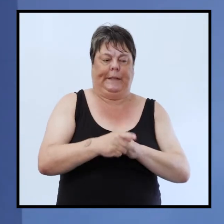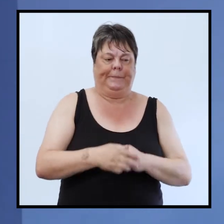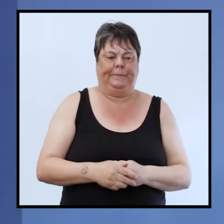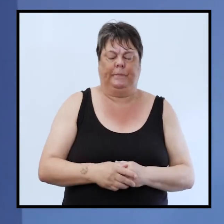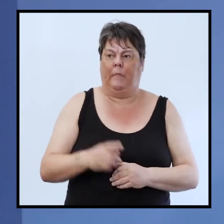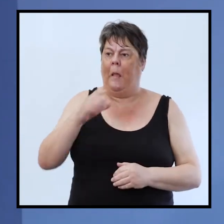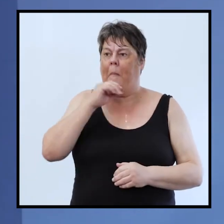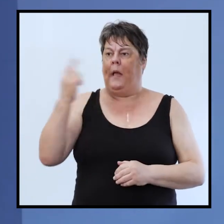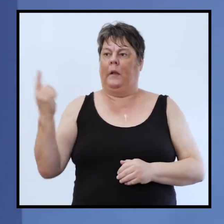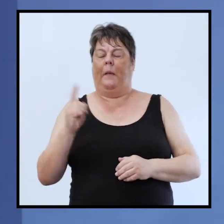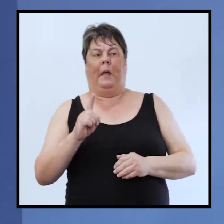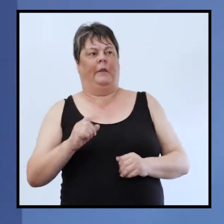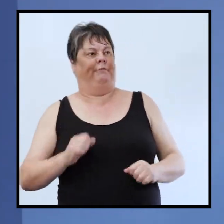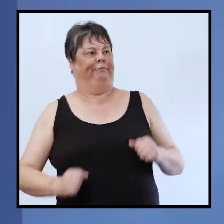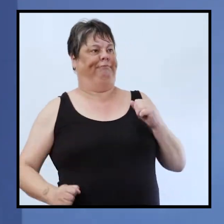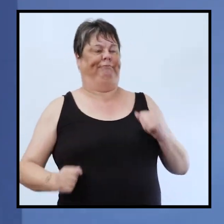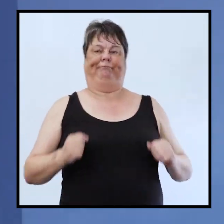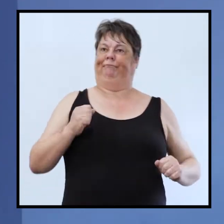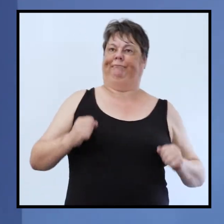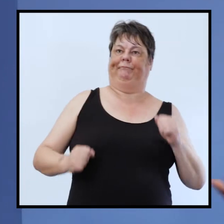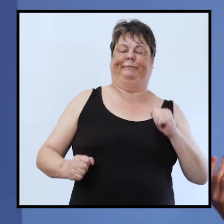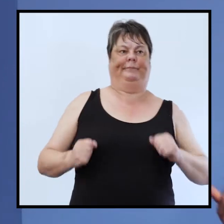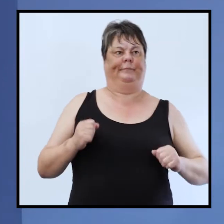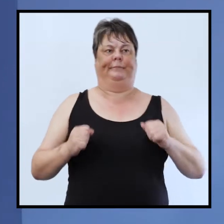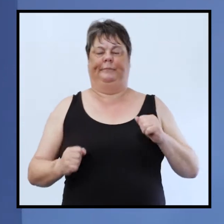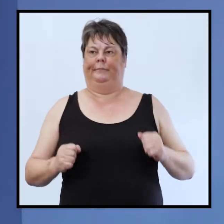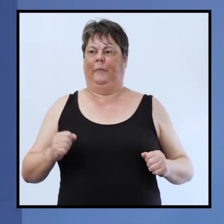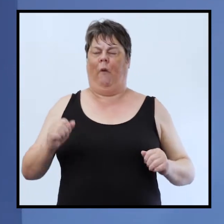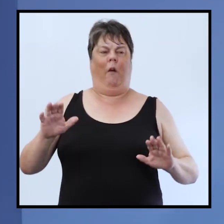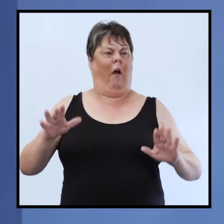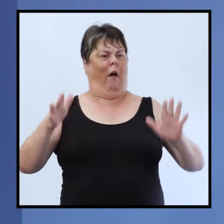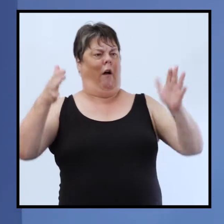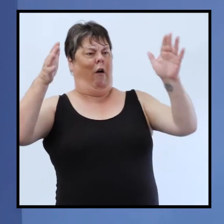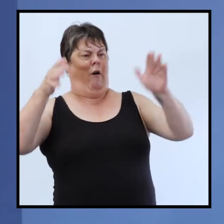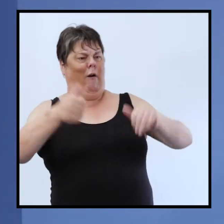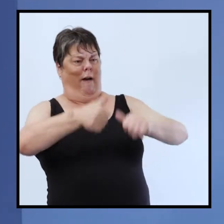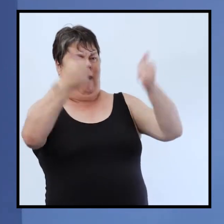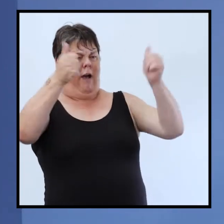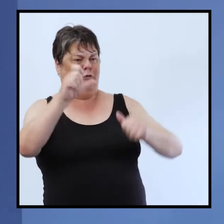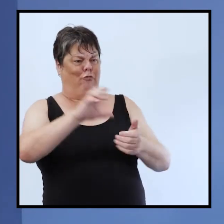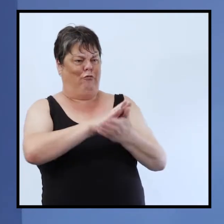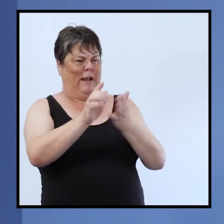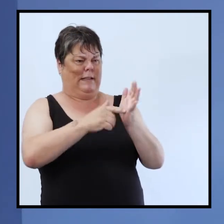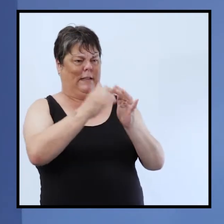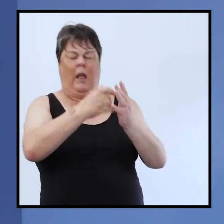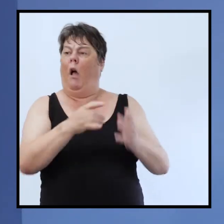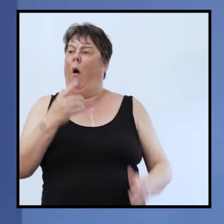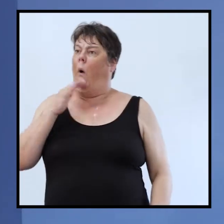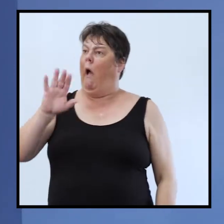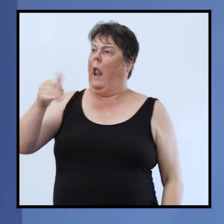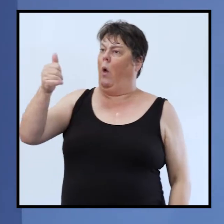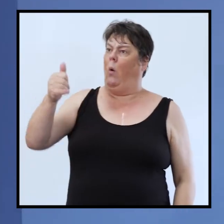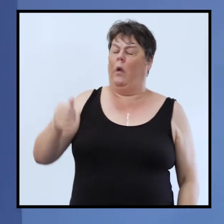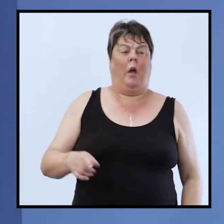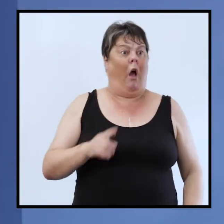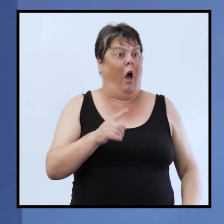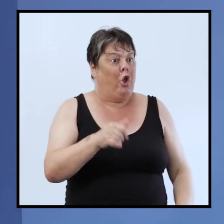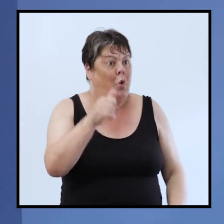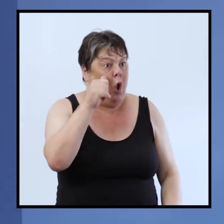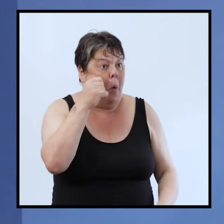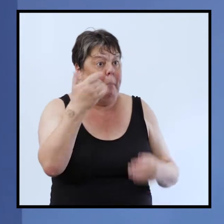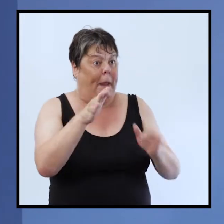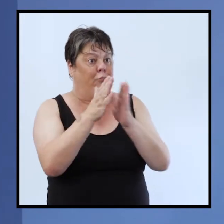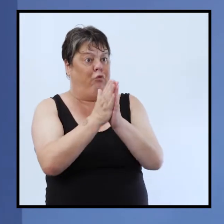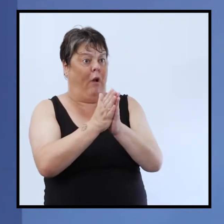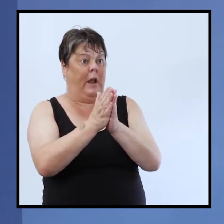he breezed in out of the lift and uh he said ah hiya chris i said oh hi mate how you doing he said you know since you